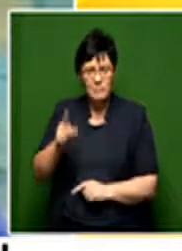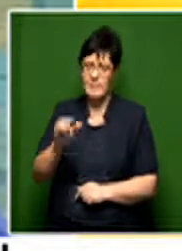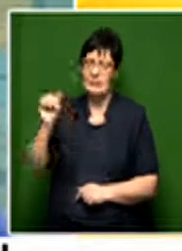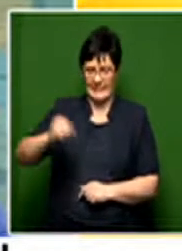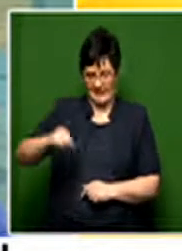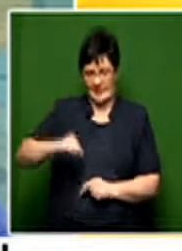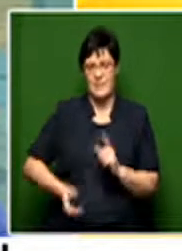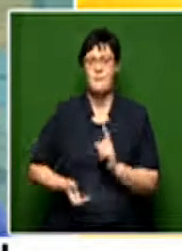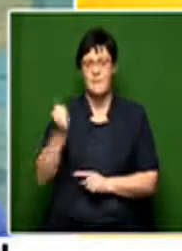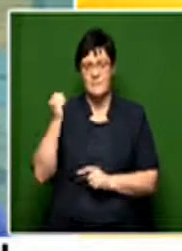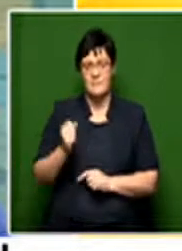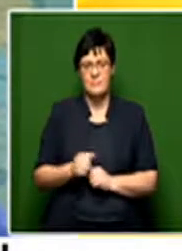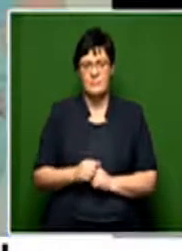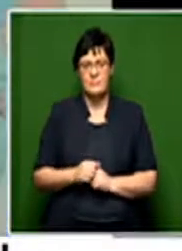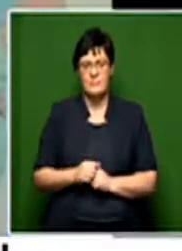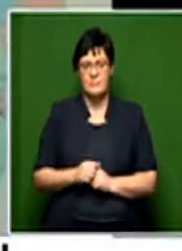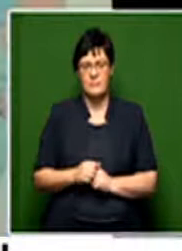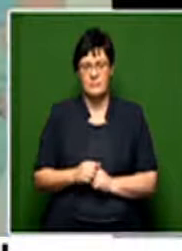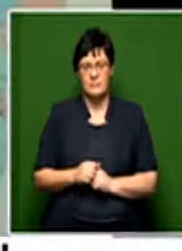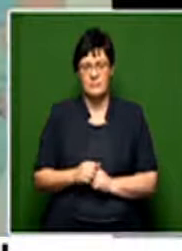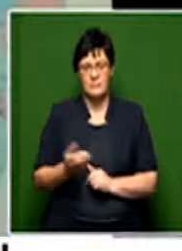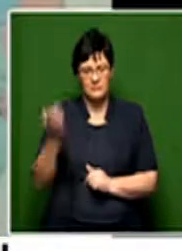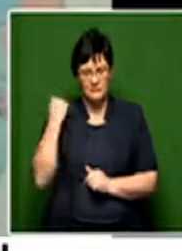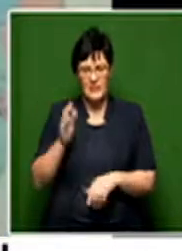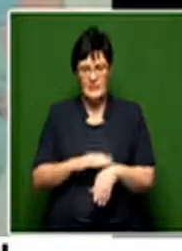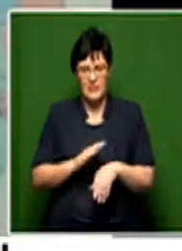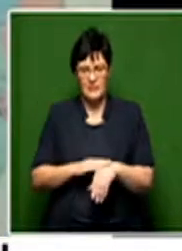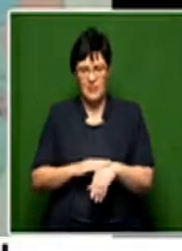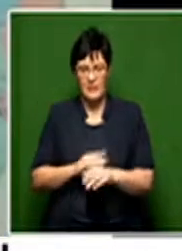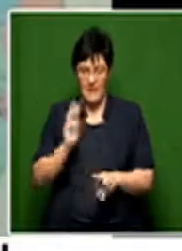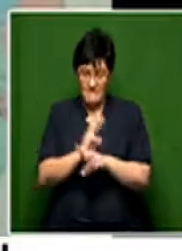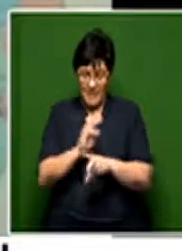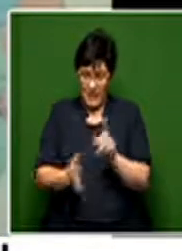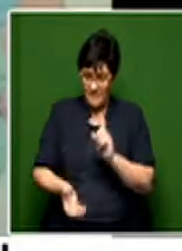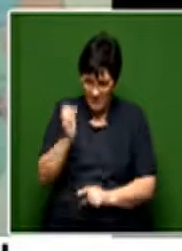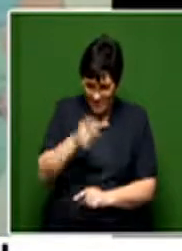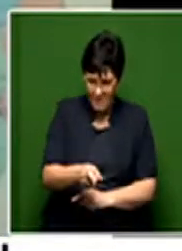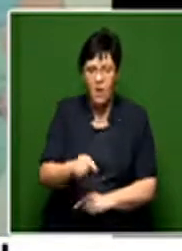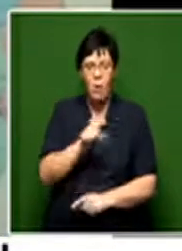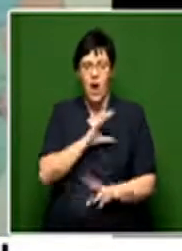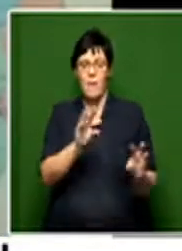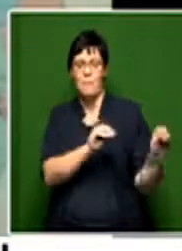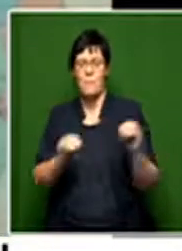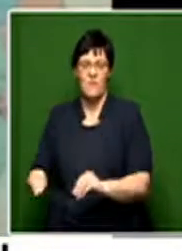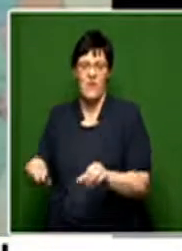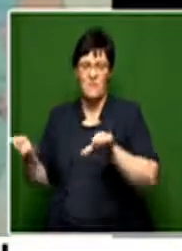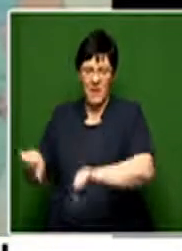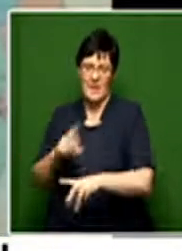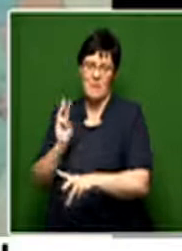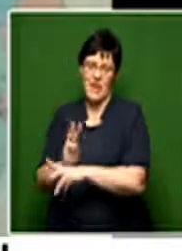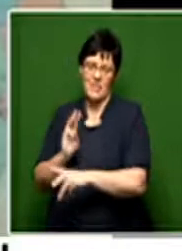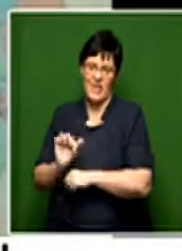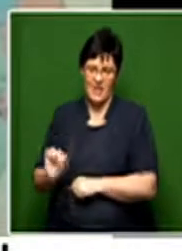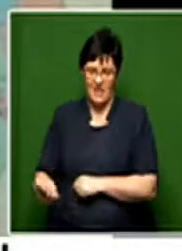Yes, I did. I found him at the time when I found my biological mother, because he had moved back in with her.